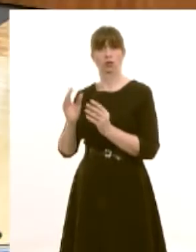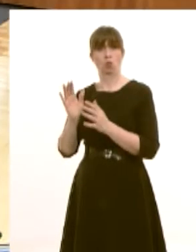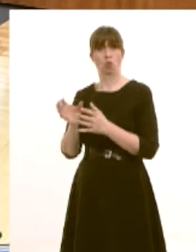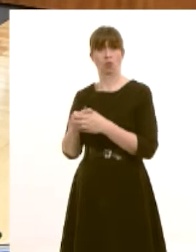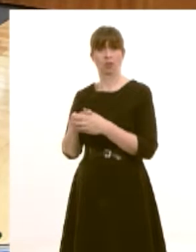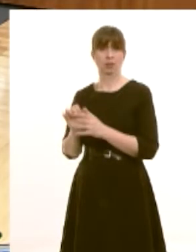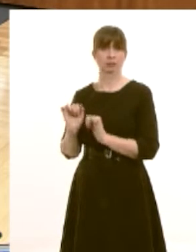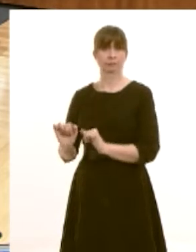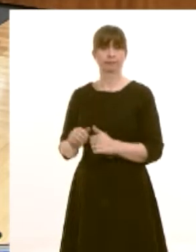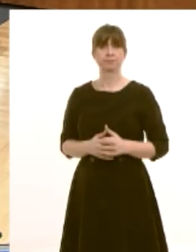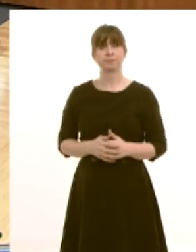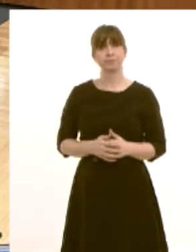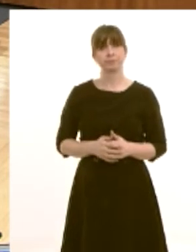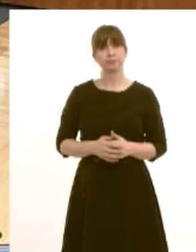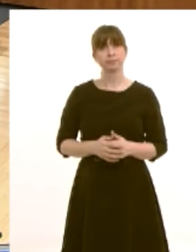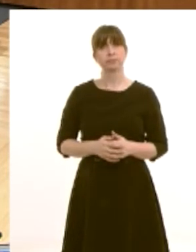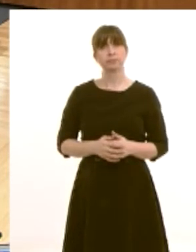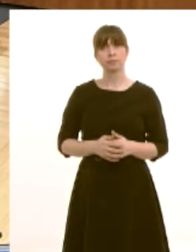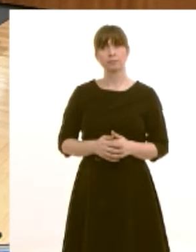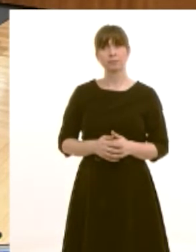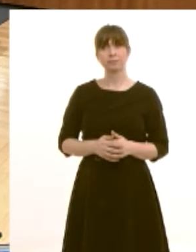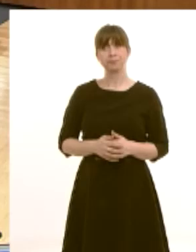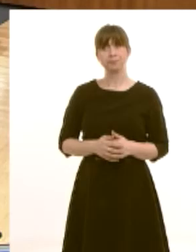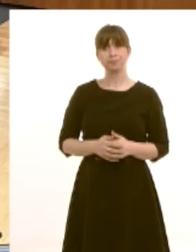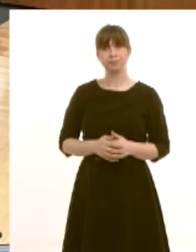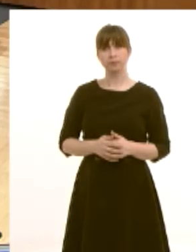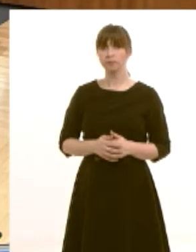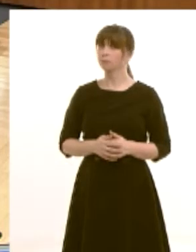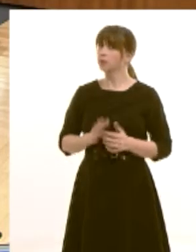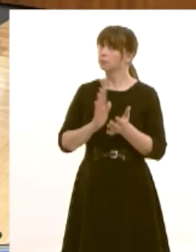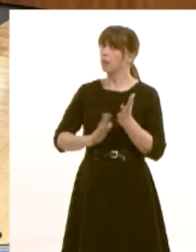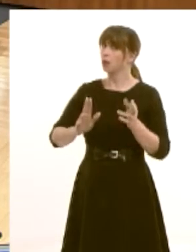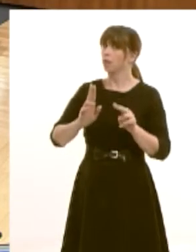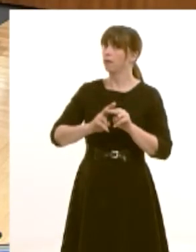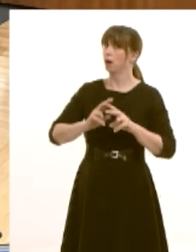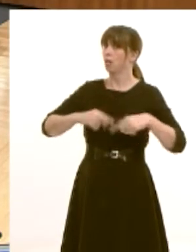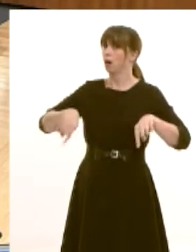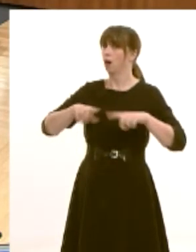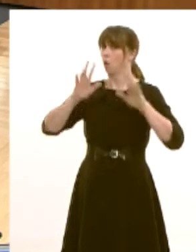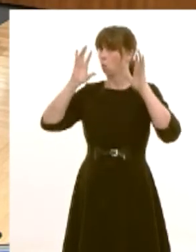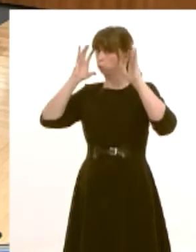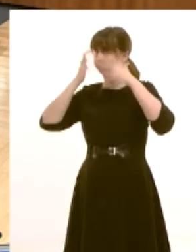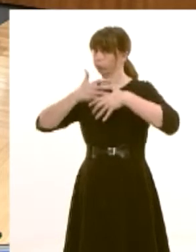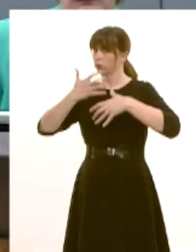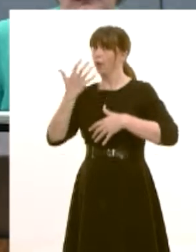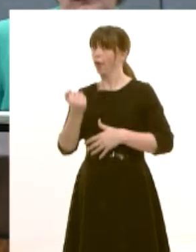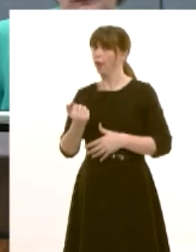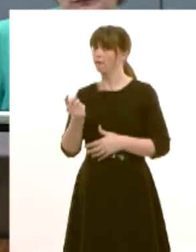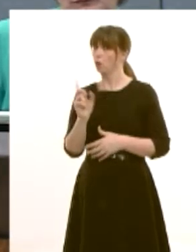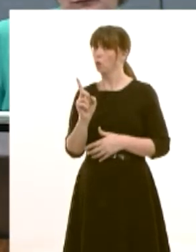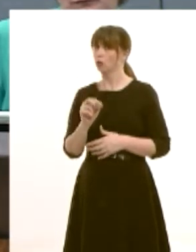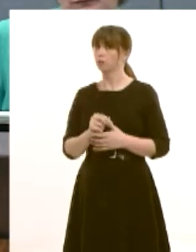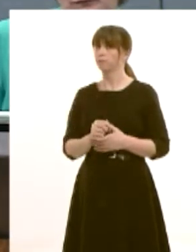presiding officer um first minister one of the things that causes a great deal of concern to parents when trying to seek access to schools are the development